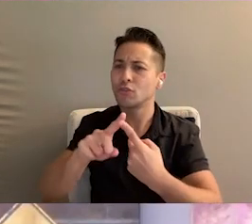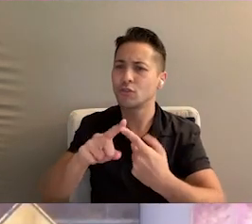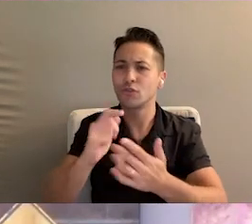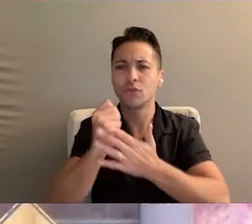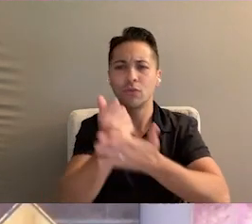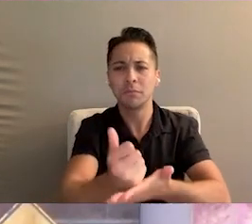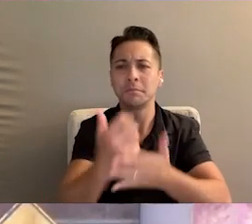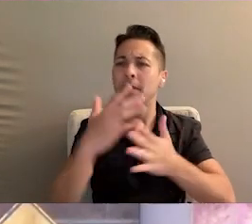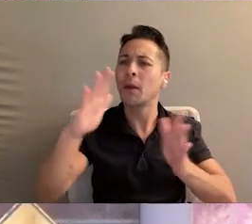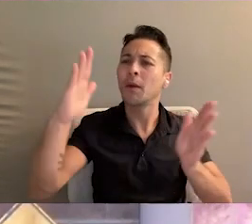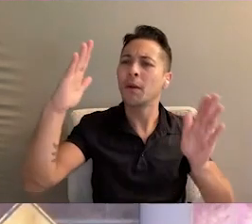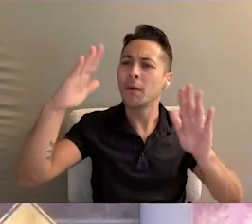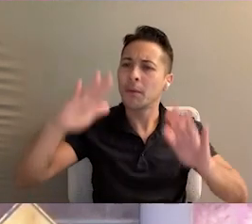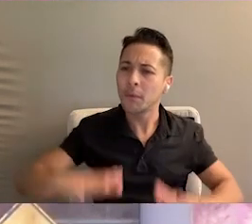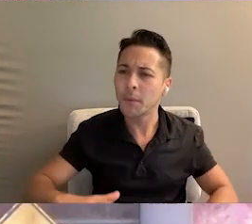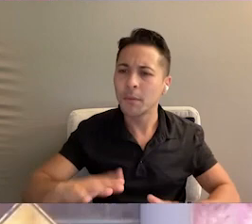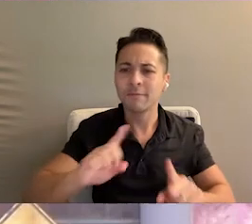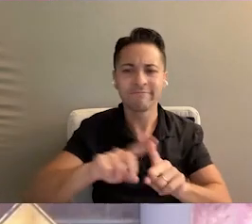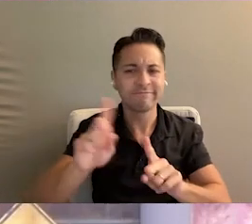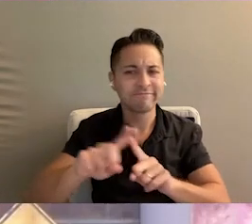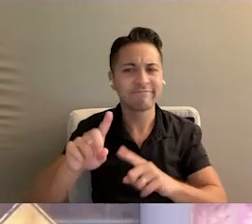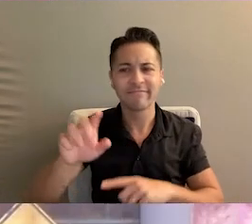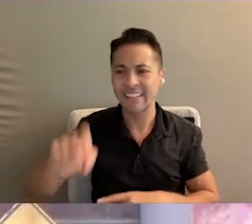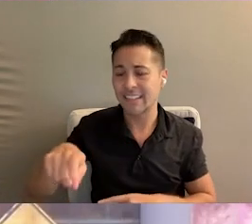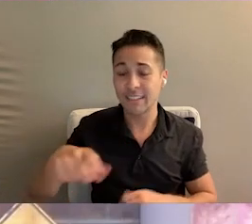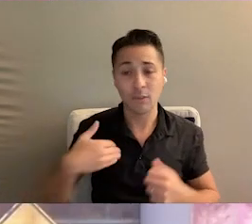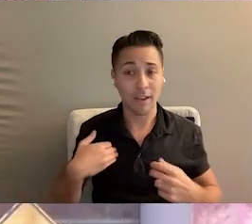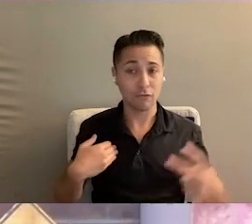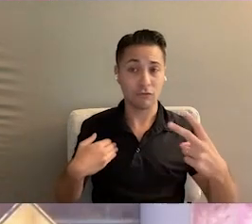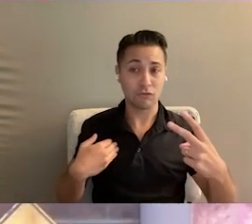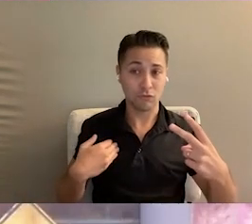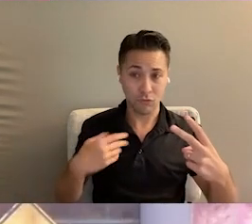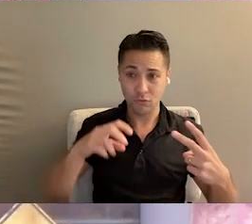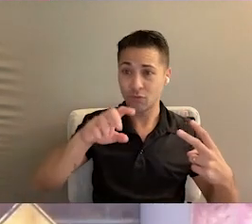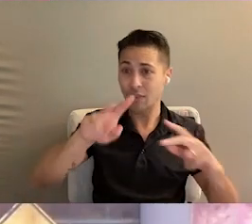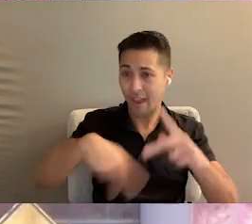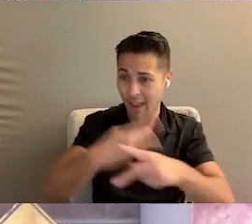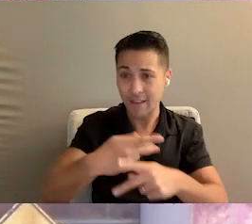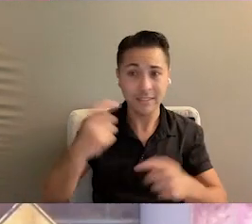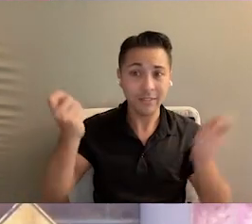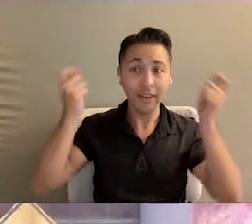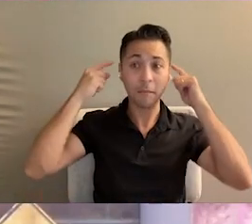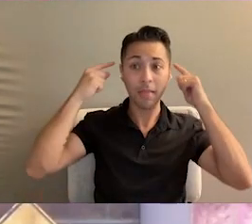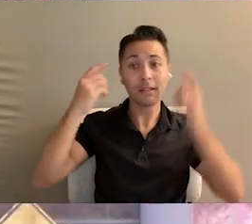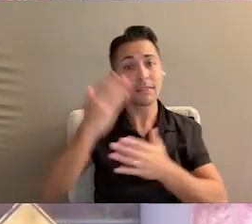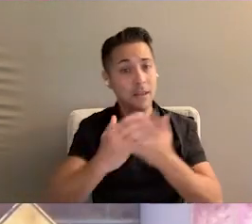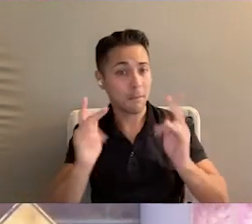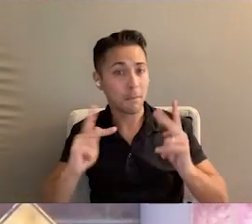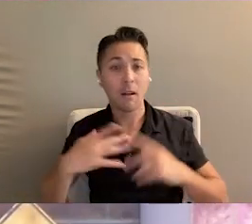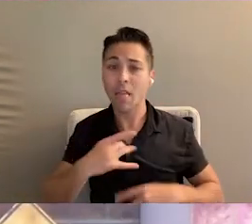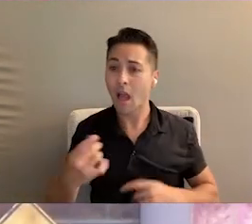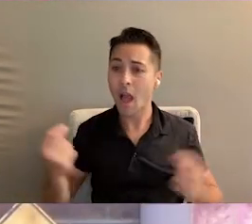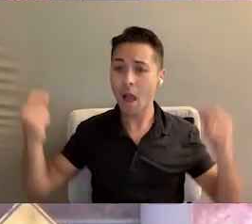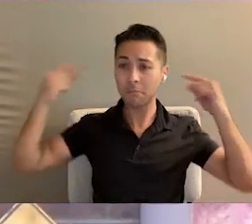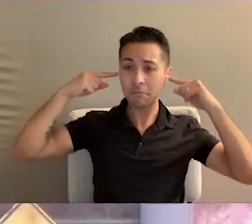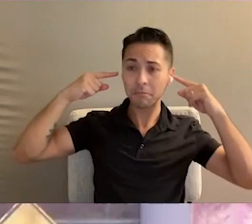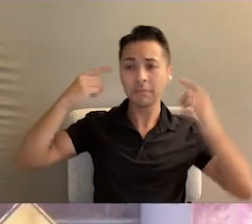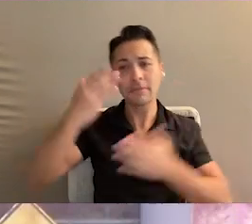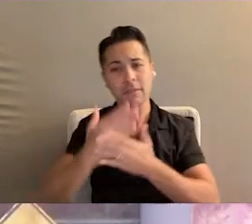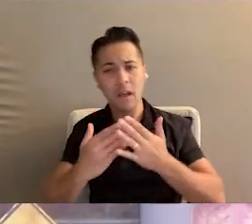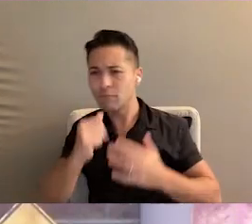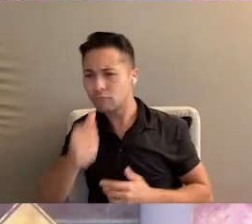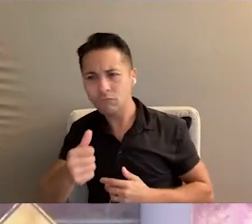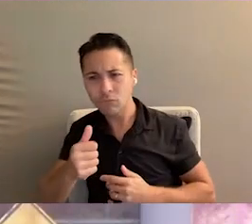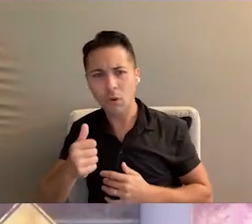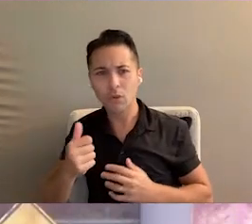different needs. For instance, we had two types of earplugs. Some individuals like to put things in